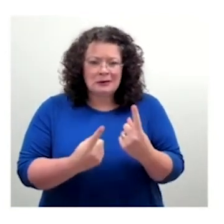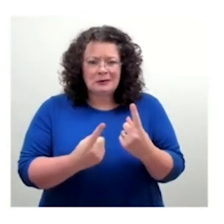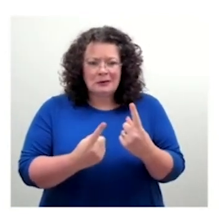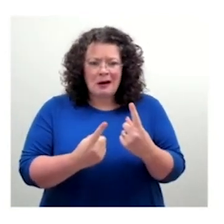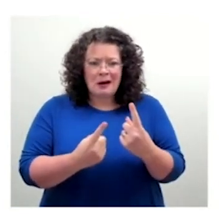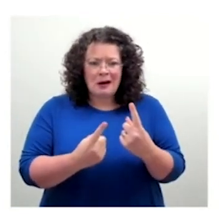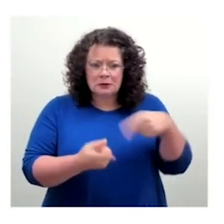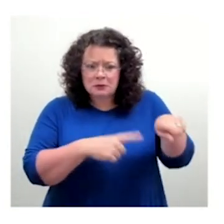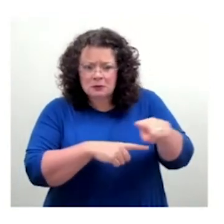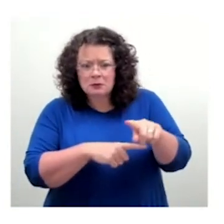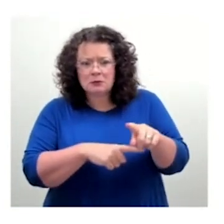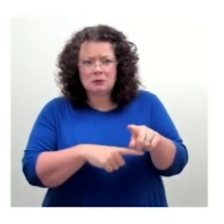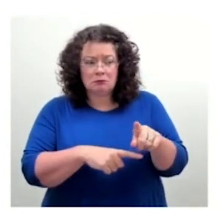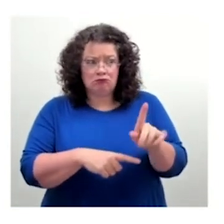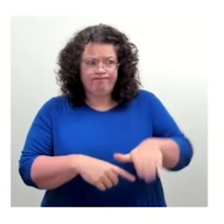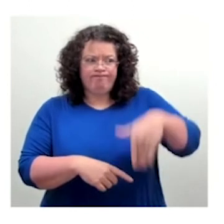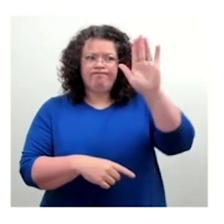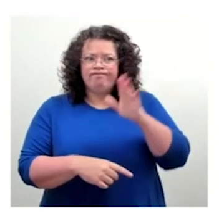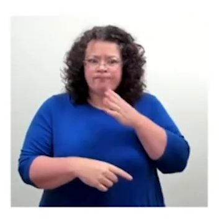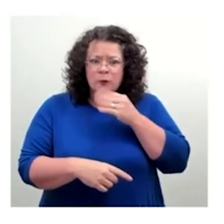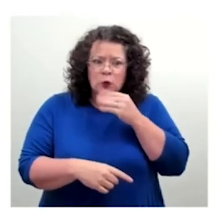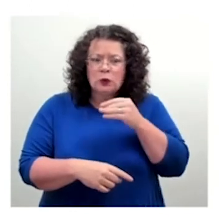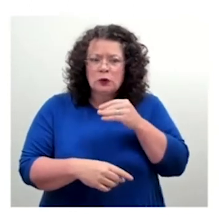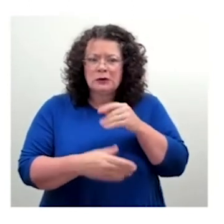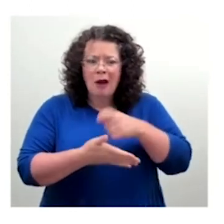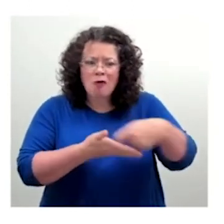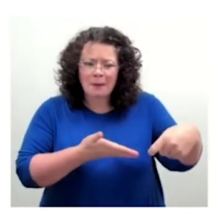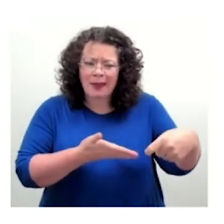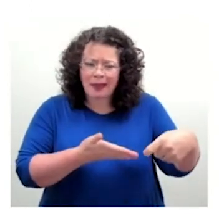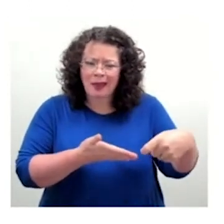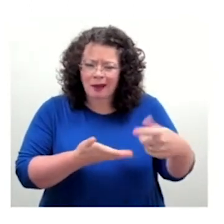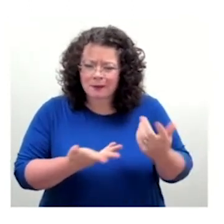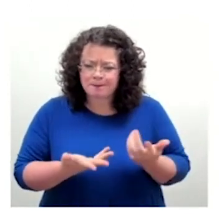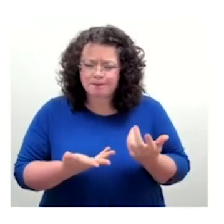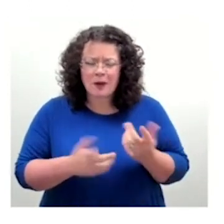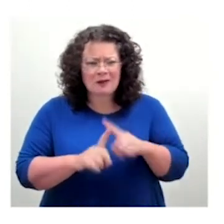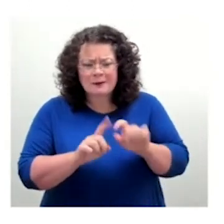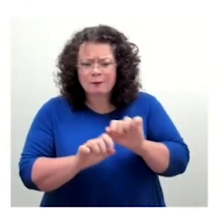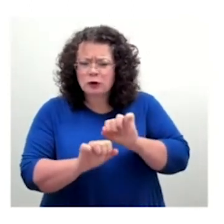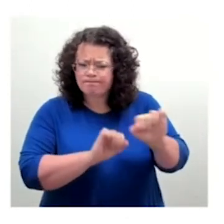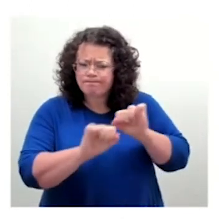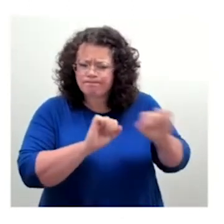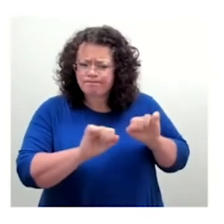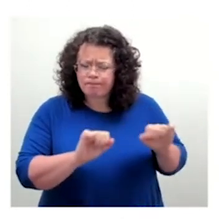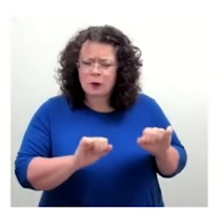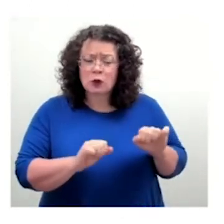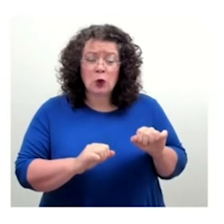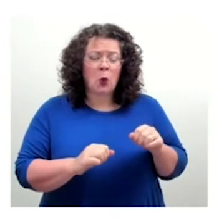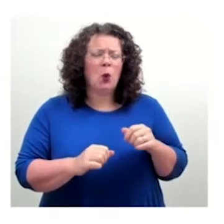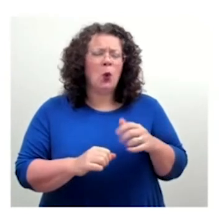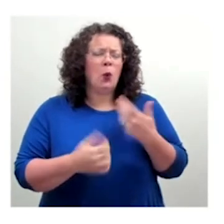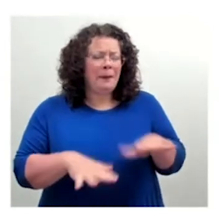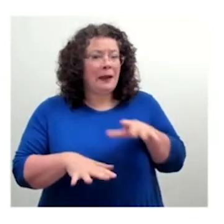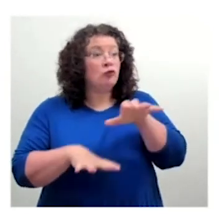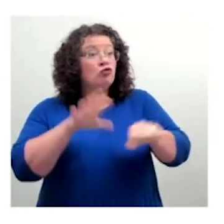reach out to various organizations and to find users and to do testing. But it's one of those